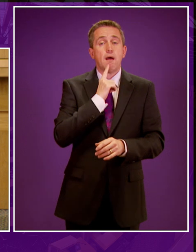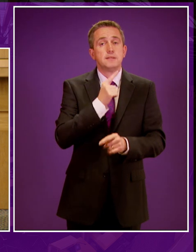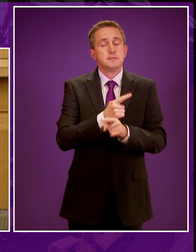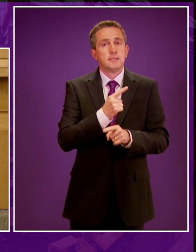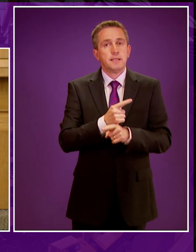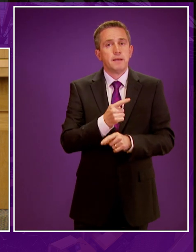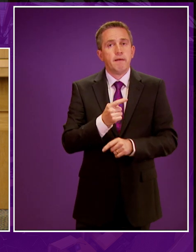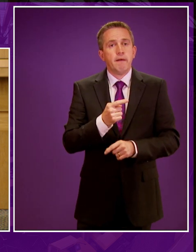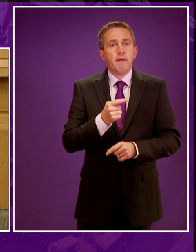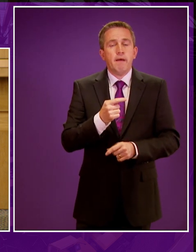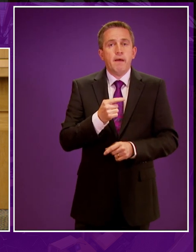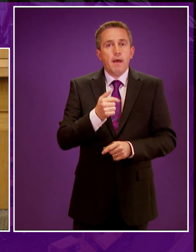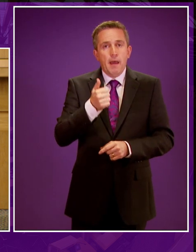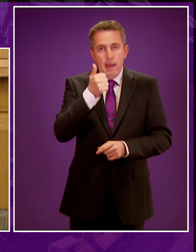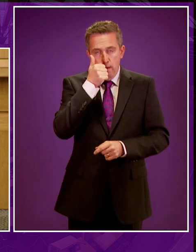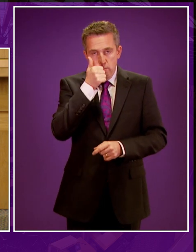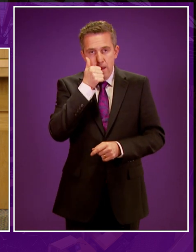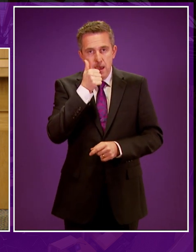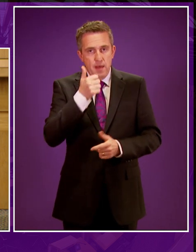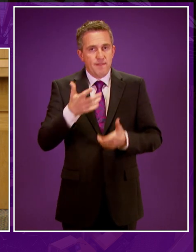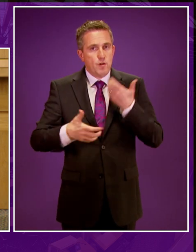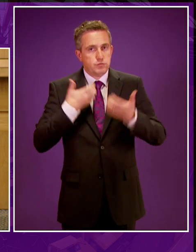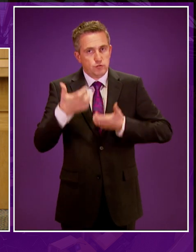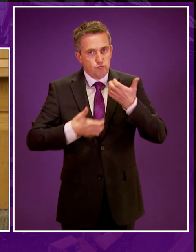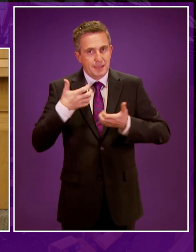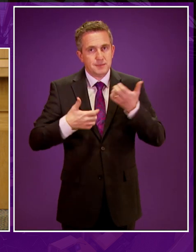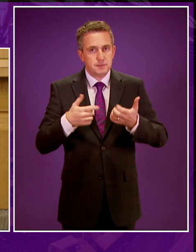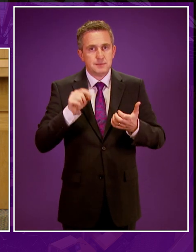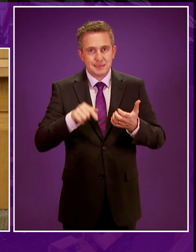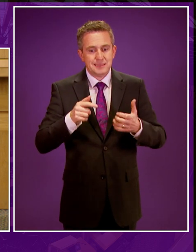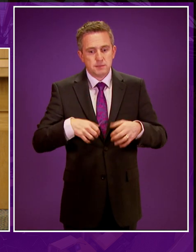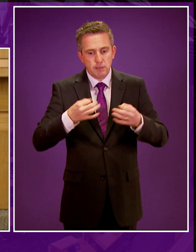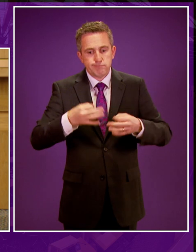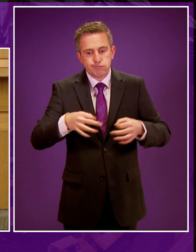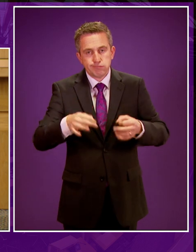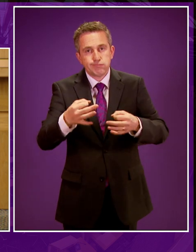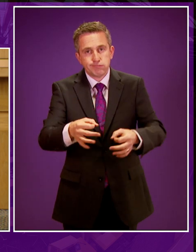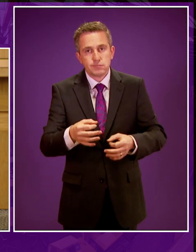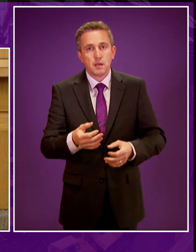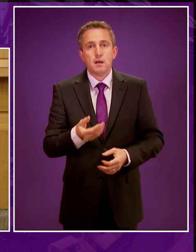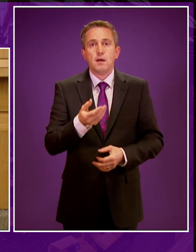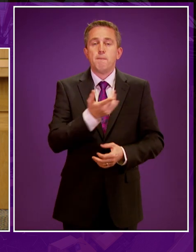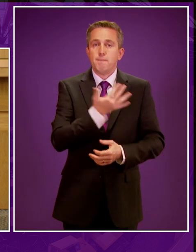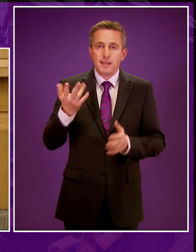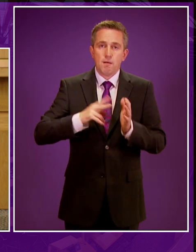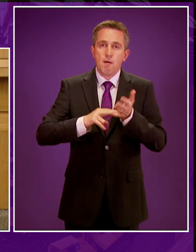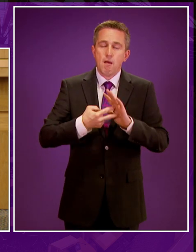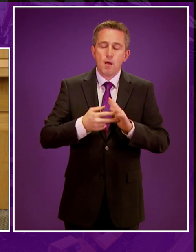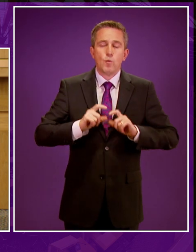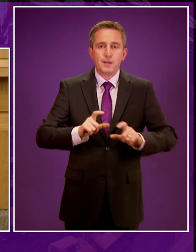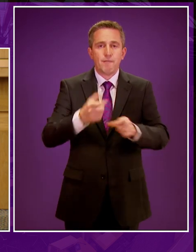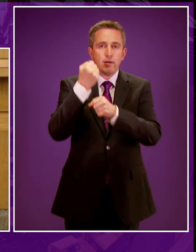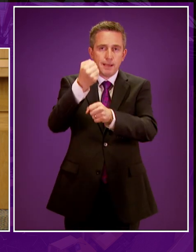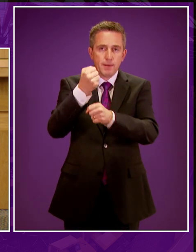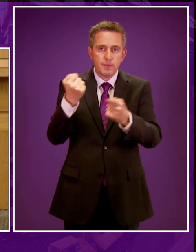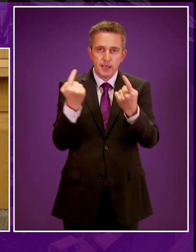understand and sympathise with the frustration that they have felt about the length of time it's taken to get to this point. I'm sure many of them will continue campaigning on this issue.